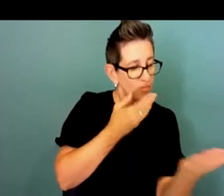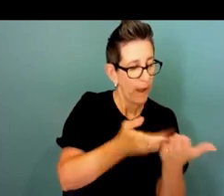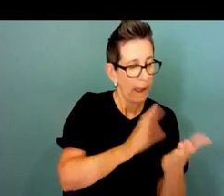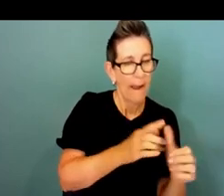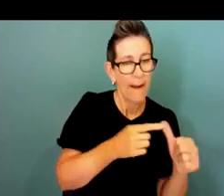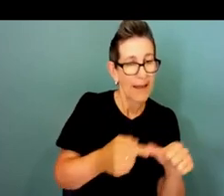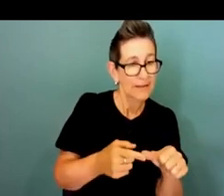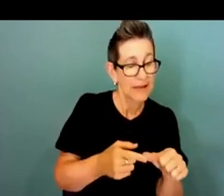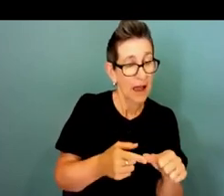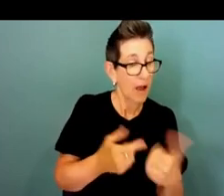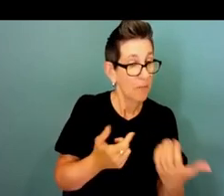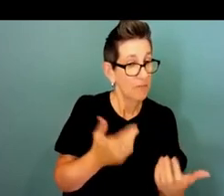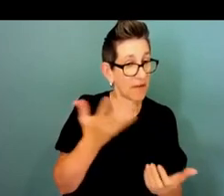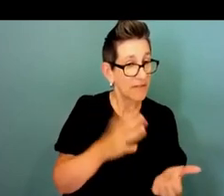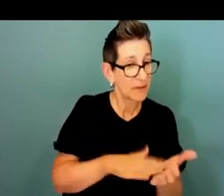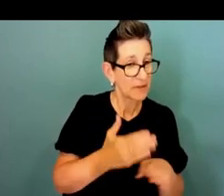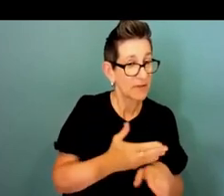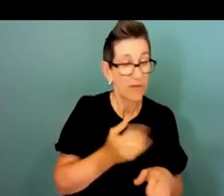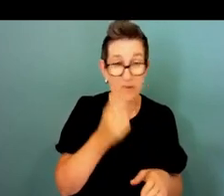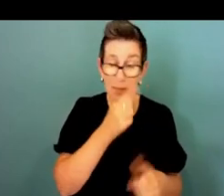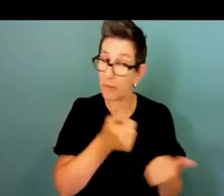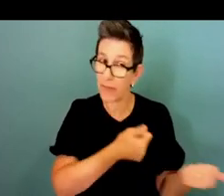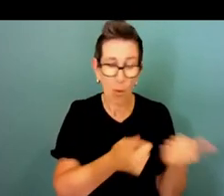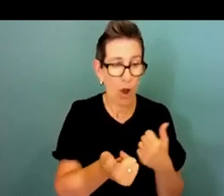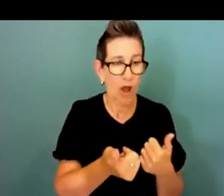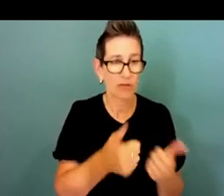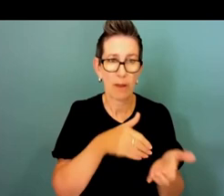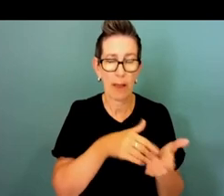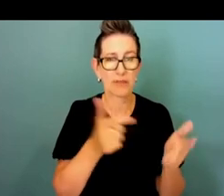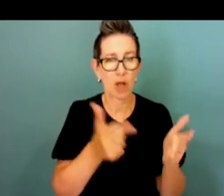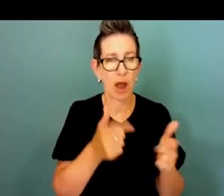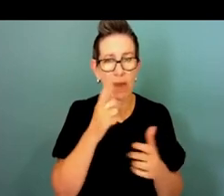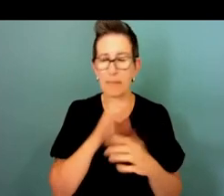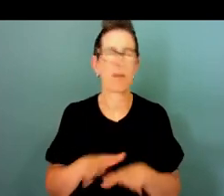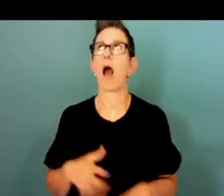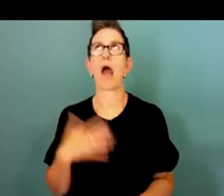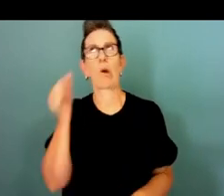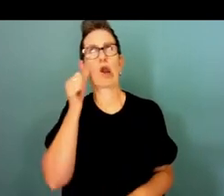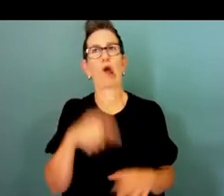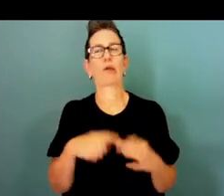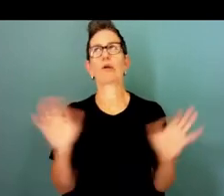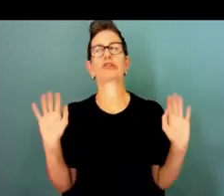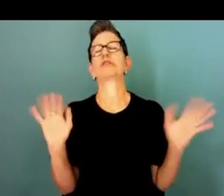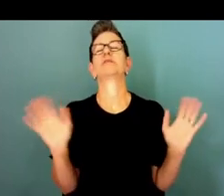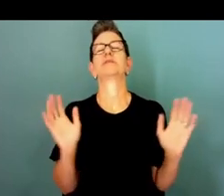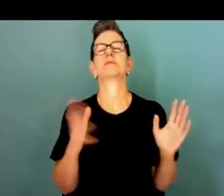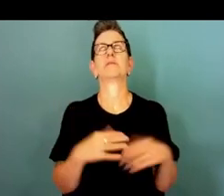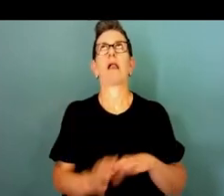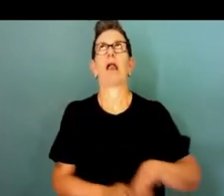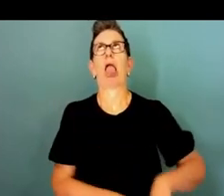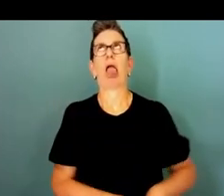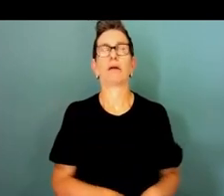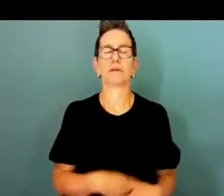and for some people it works it really helps them for other people they don't want to know they actually put it away because